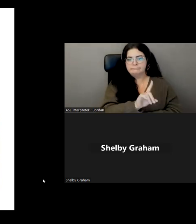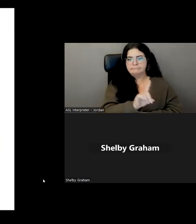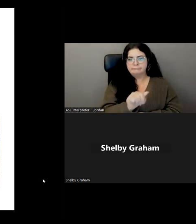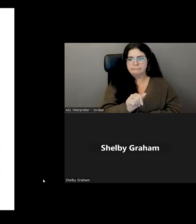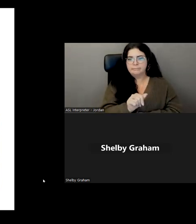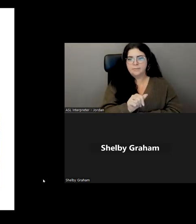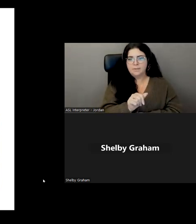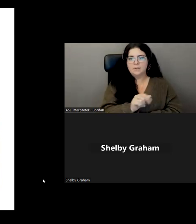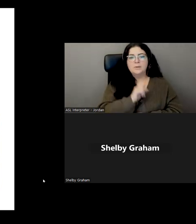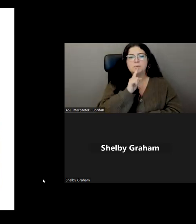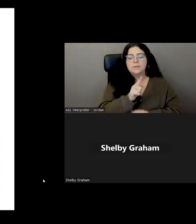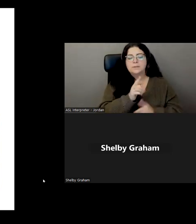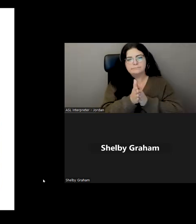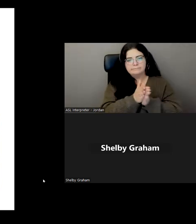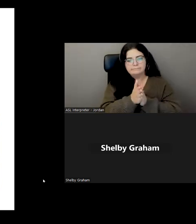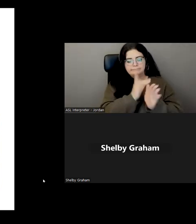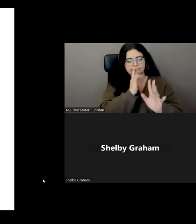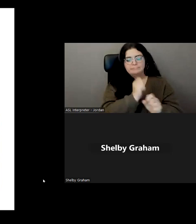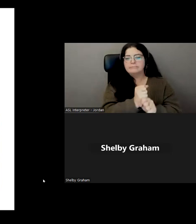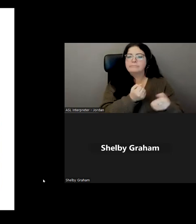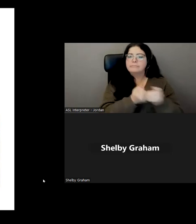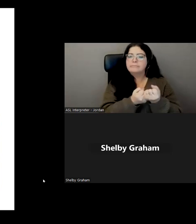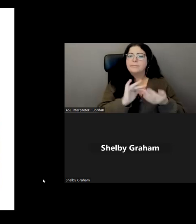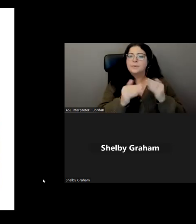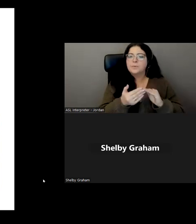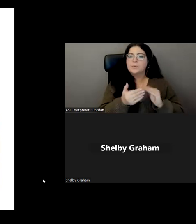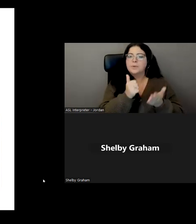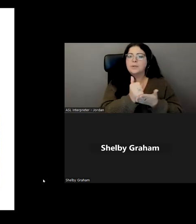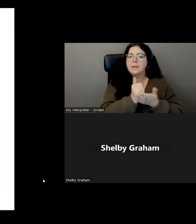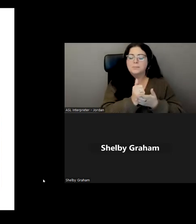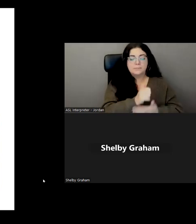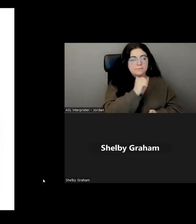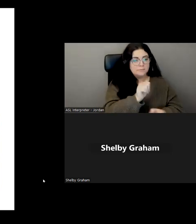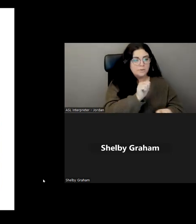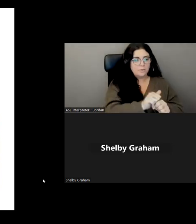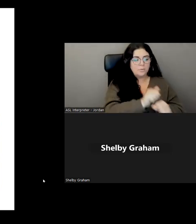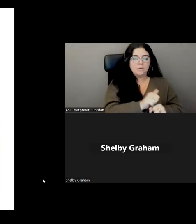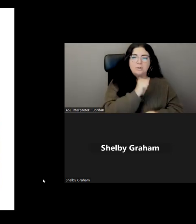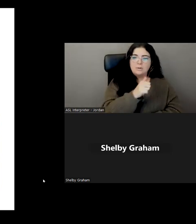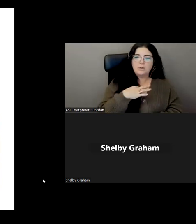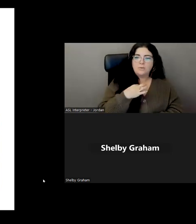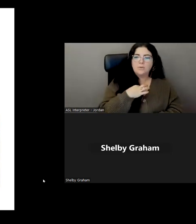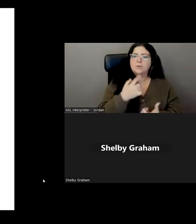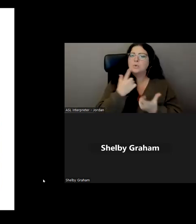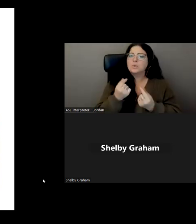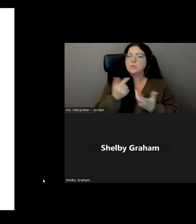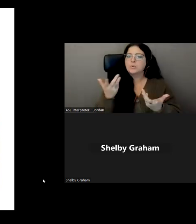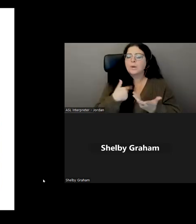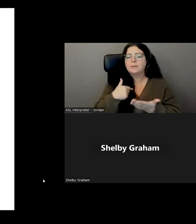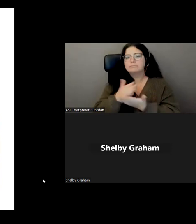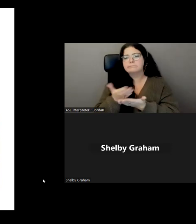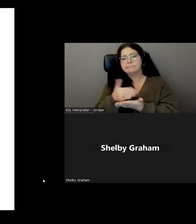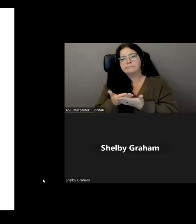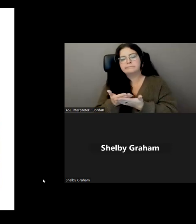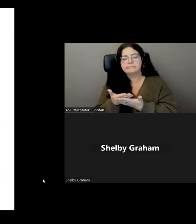is incredibly passionate about supporting her community. When she isn't working or volunteering, you can find Sherry either cooking in the kitchen,